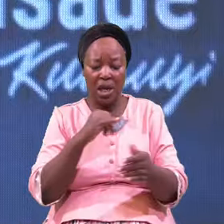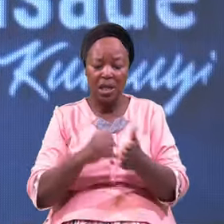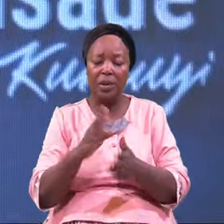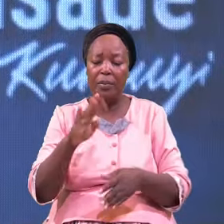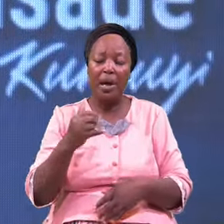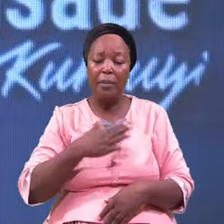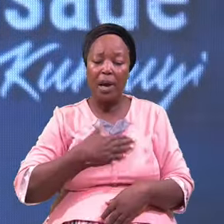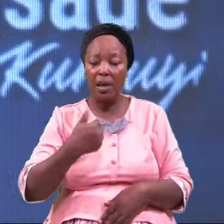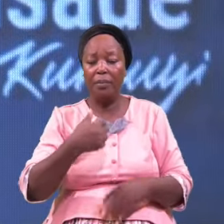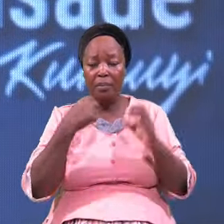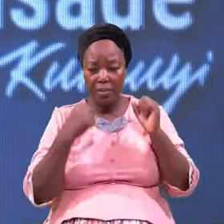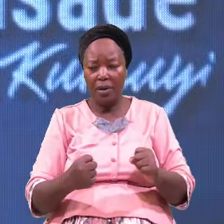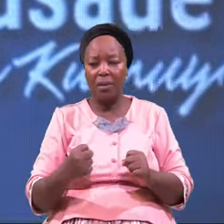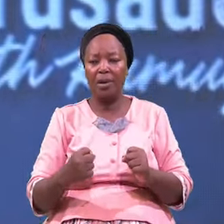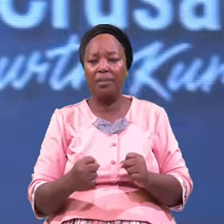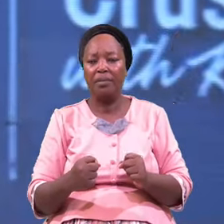Effort